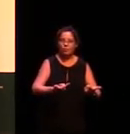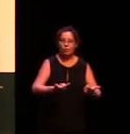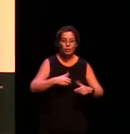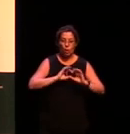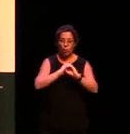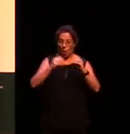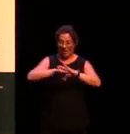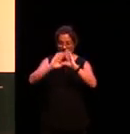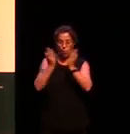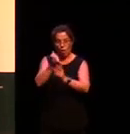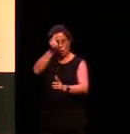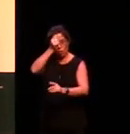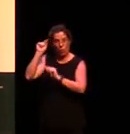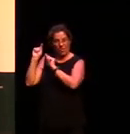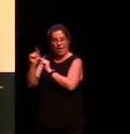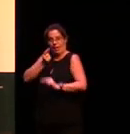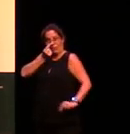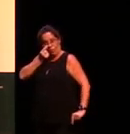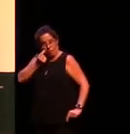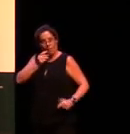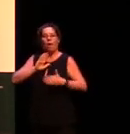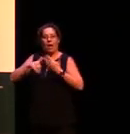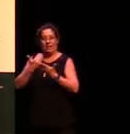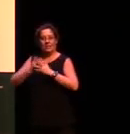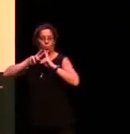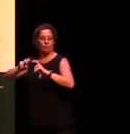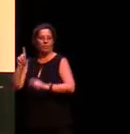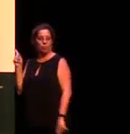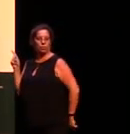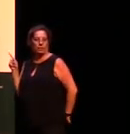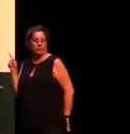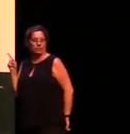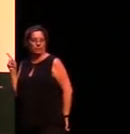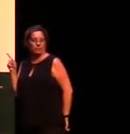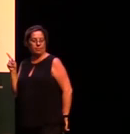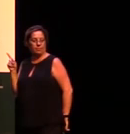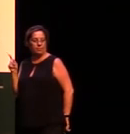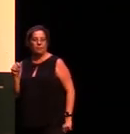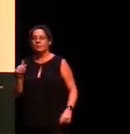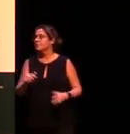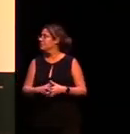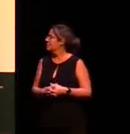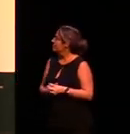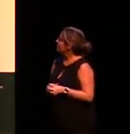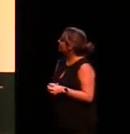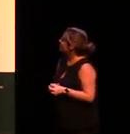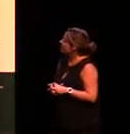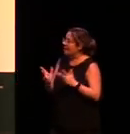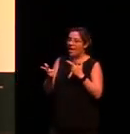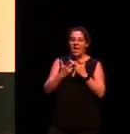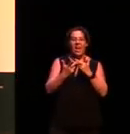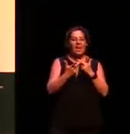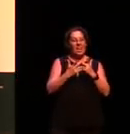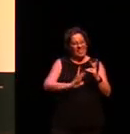all right another interesting grammatical phenomenon that we find in many Australian languages particularly